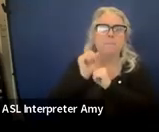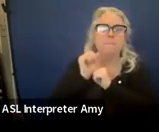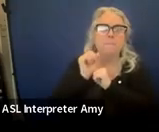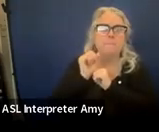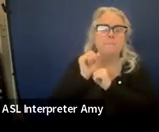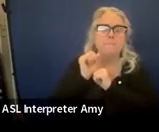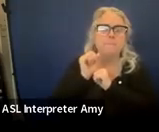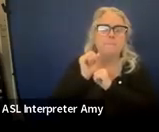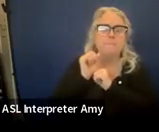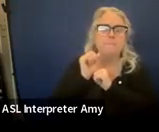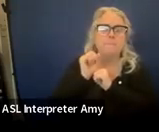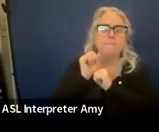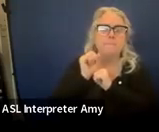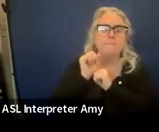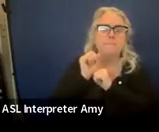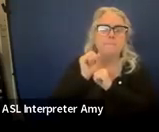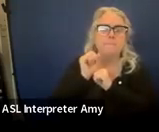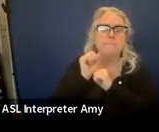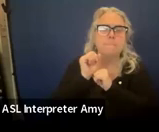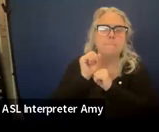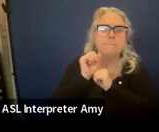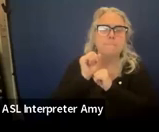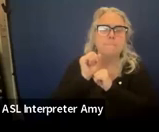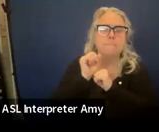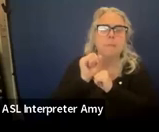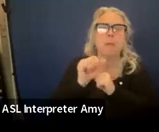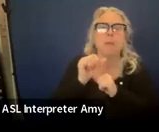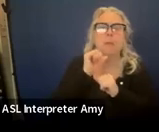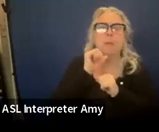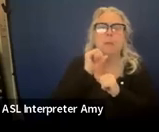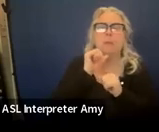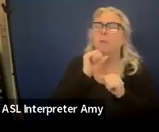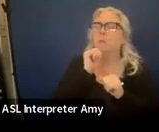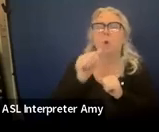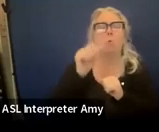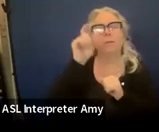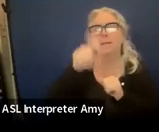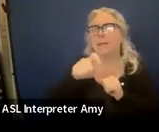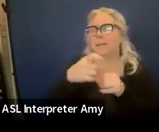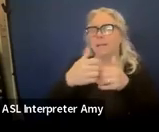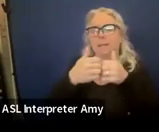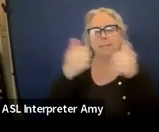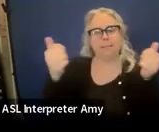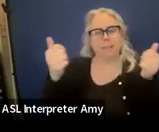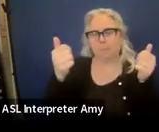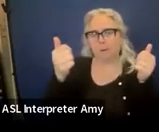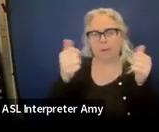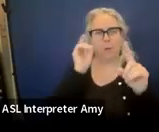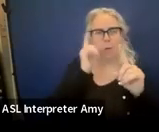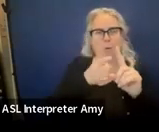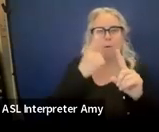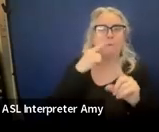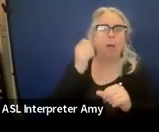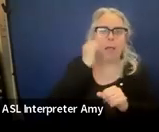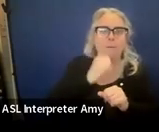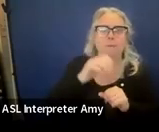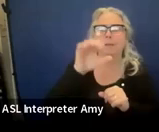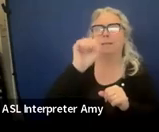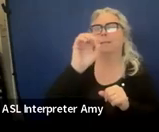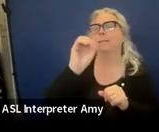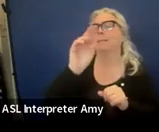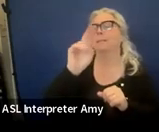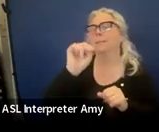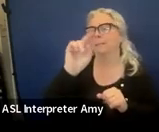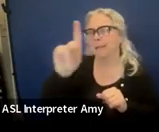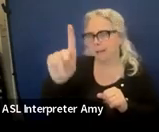don't panic, you don't need a separate goal for every sound. All right, we have these